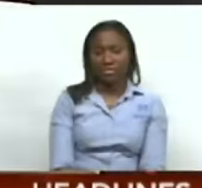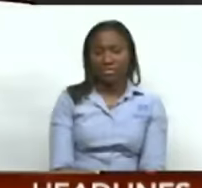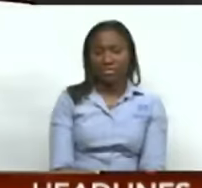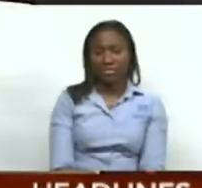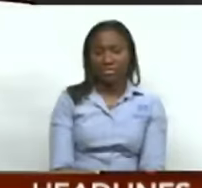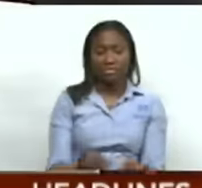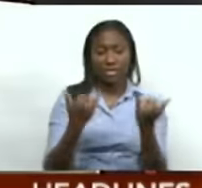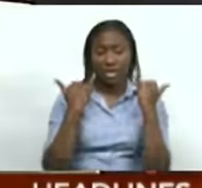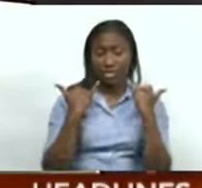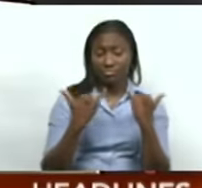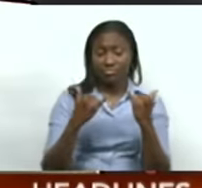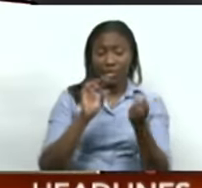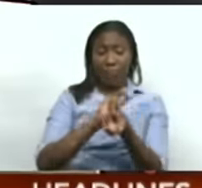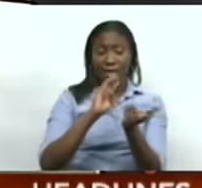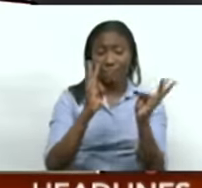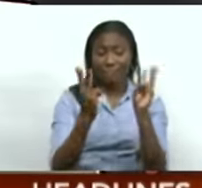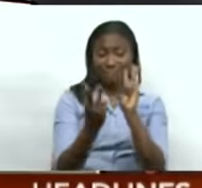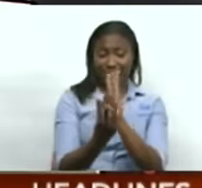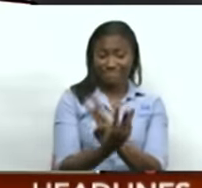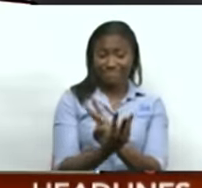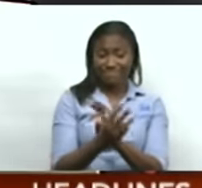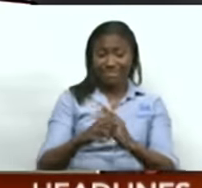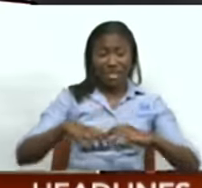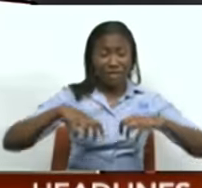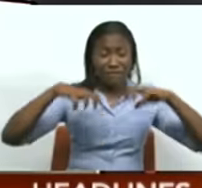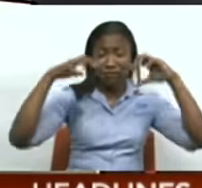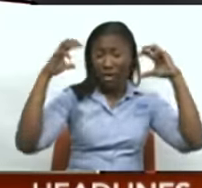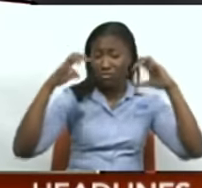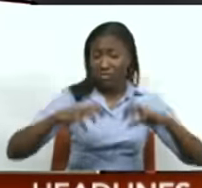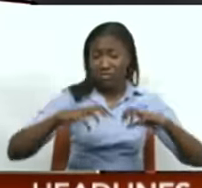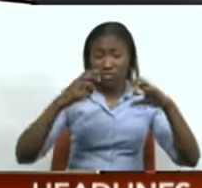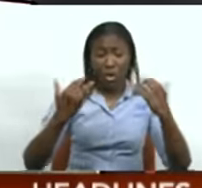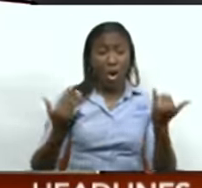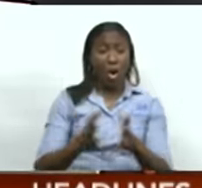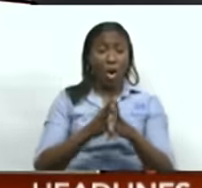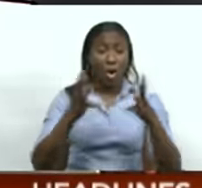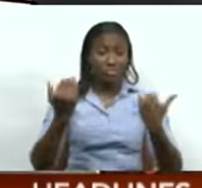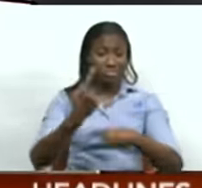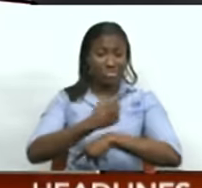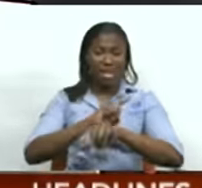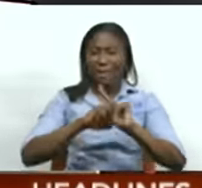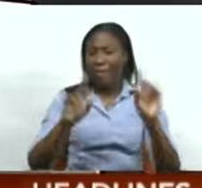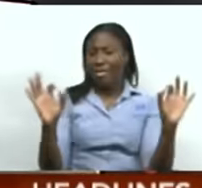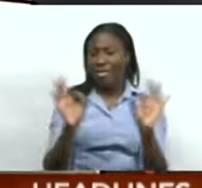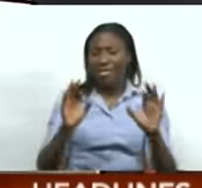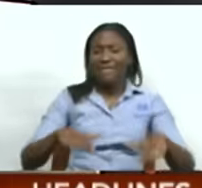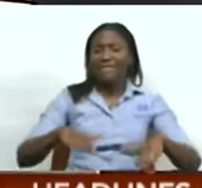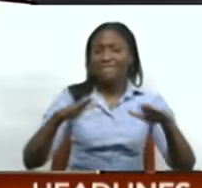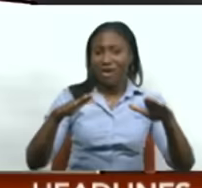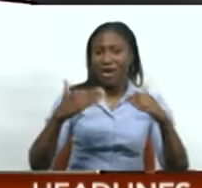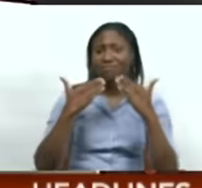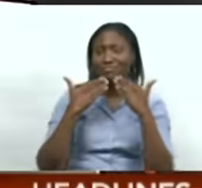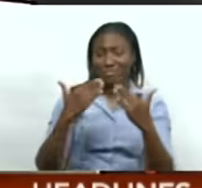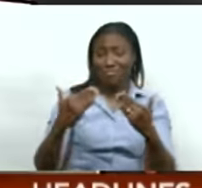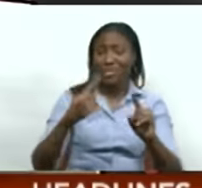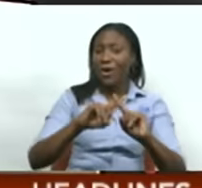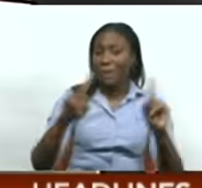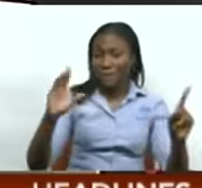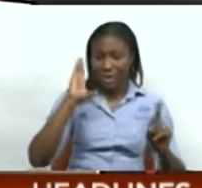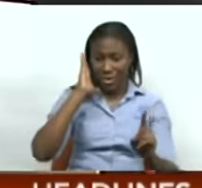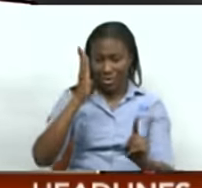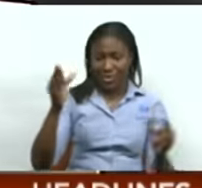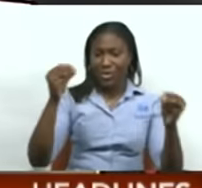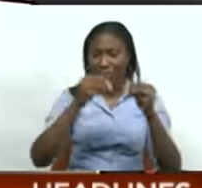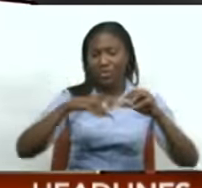Now time for the weather forecast. Killing a lot of rain today, but we were spared floods, thankfully. Yeah, no reports of flooding today, but we are expecting to see an